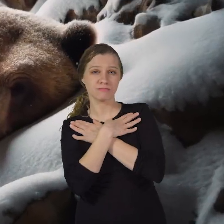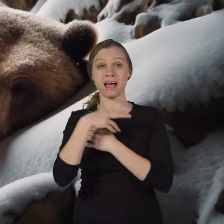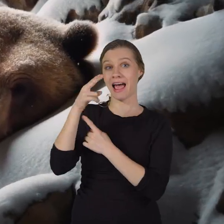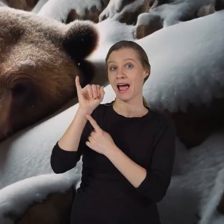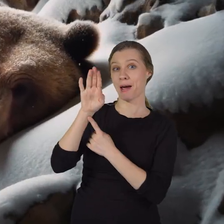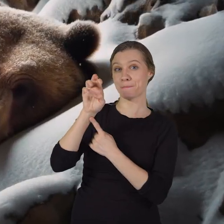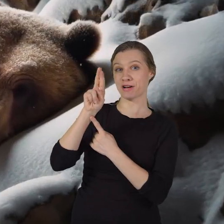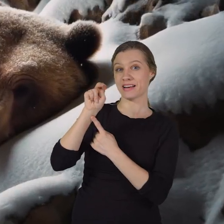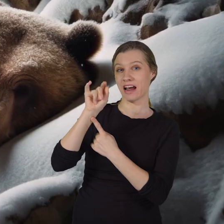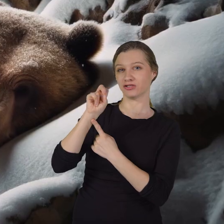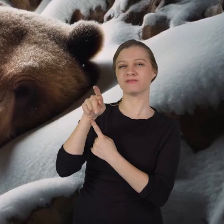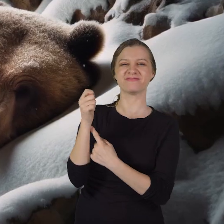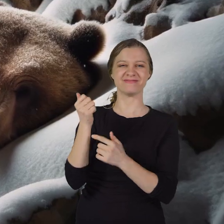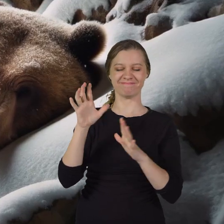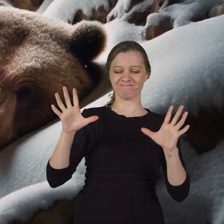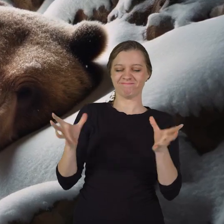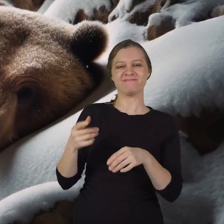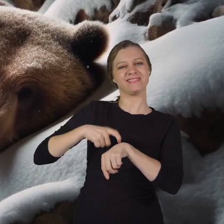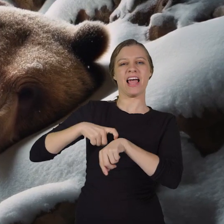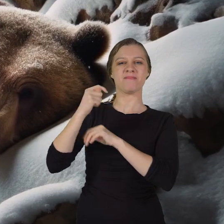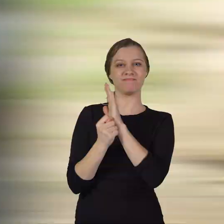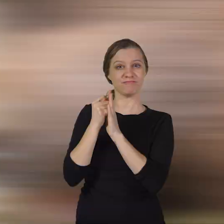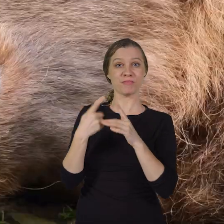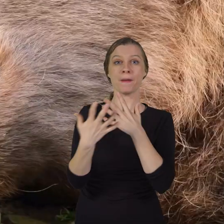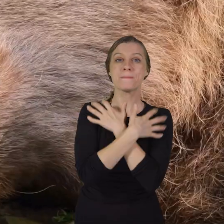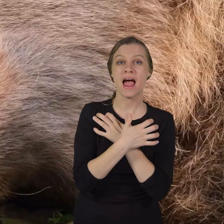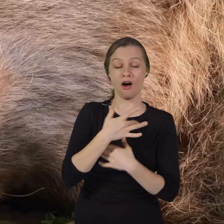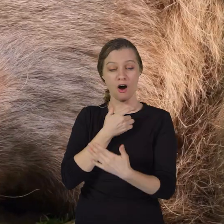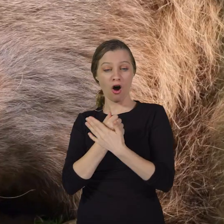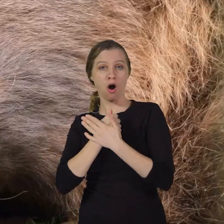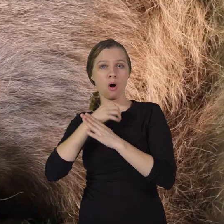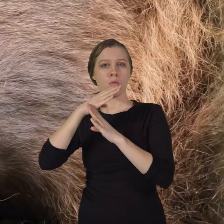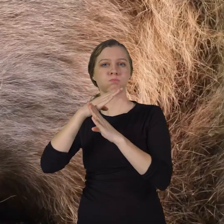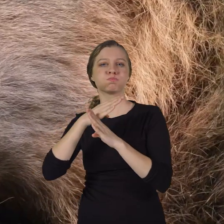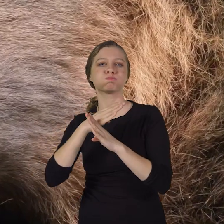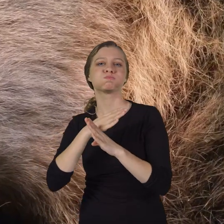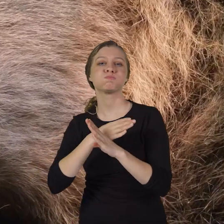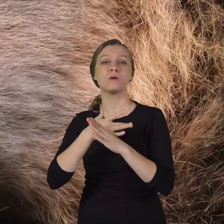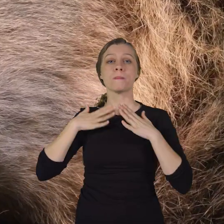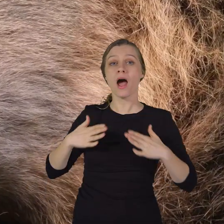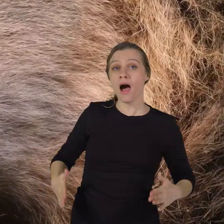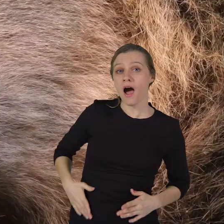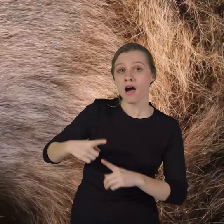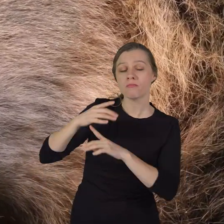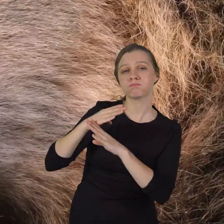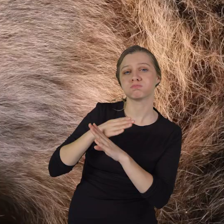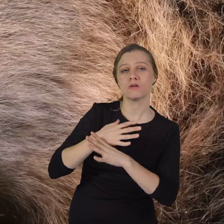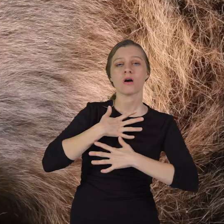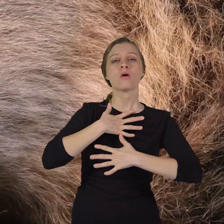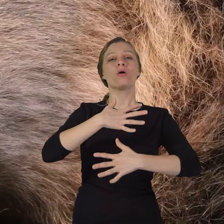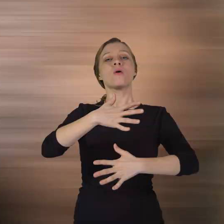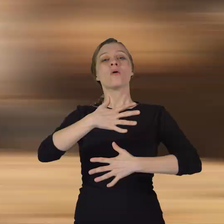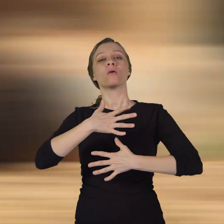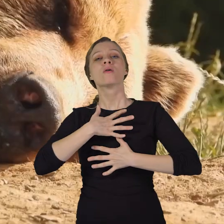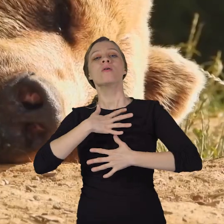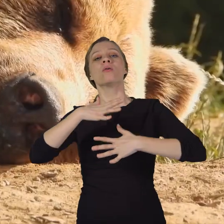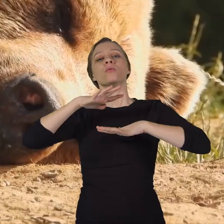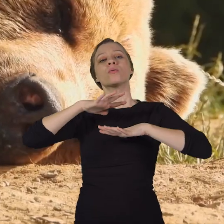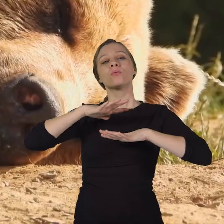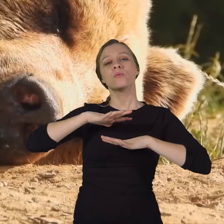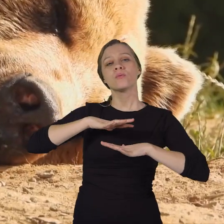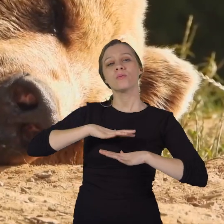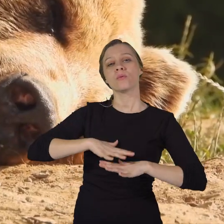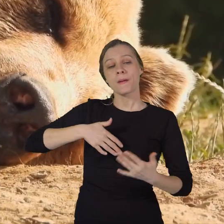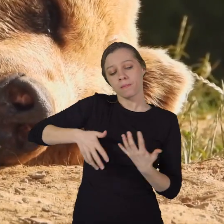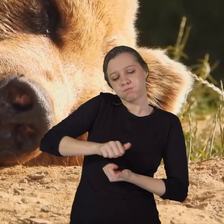Hibernation is a physical state in which a bear's heart rate, body temperature, respiration, breathing,